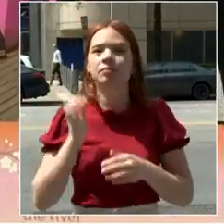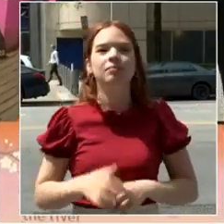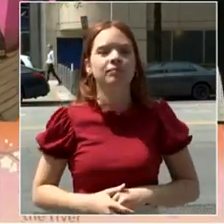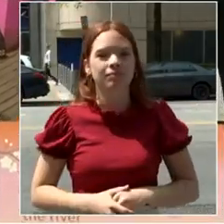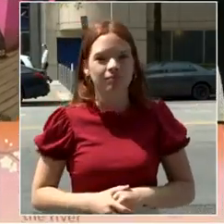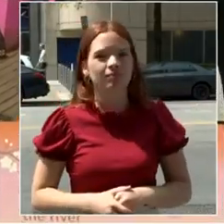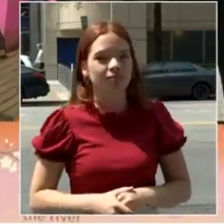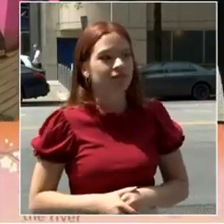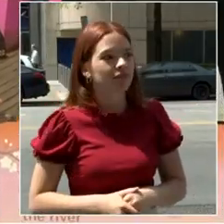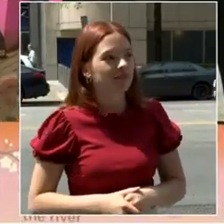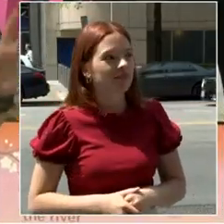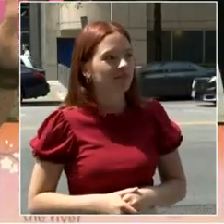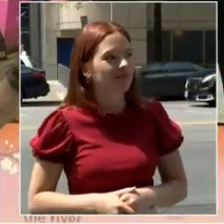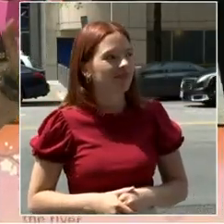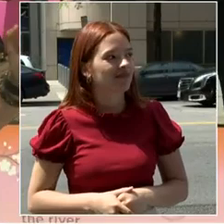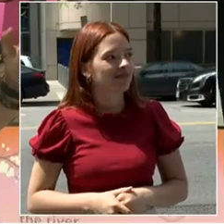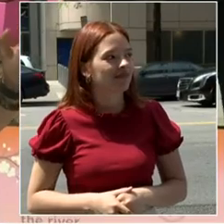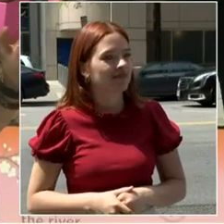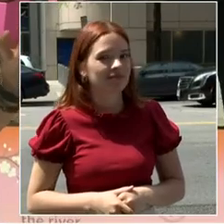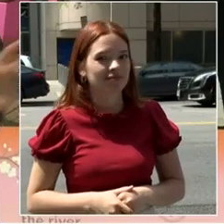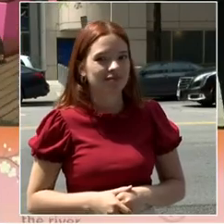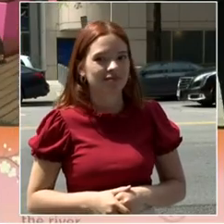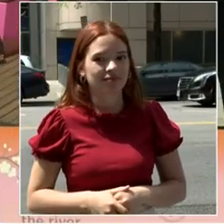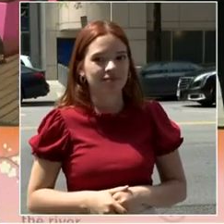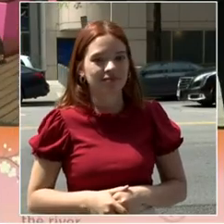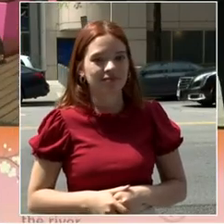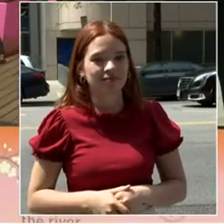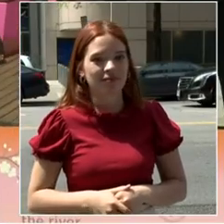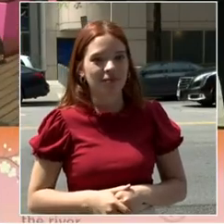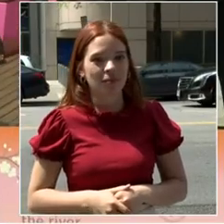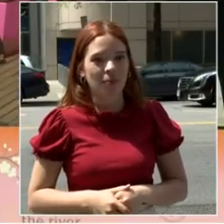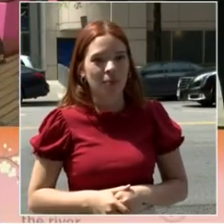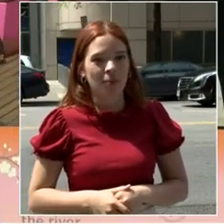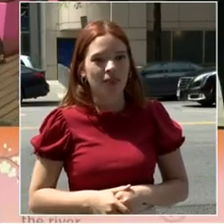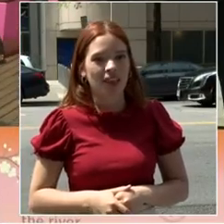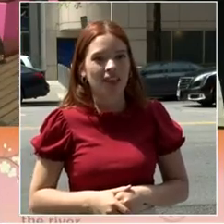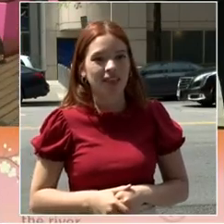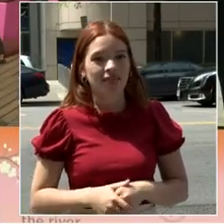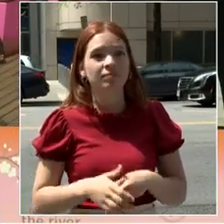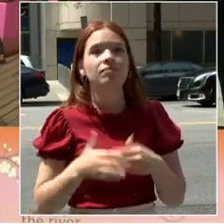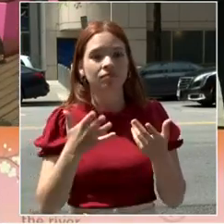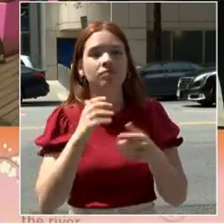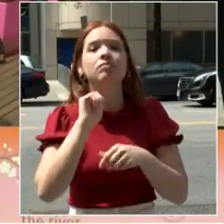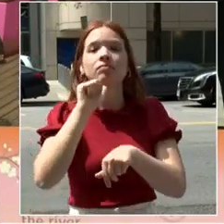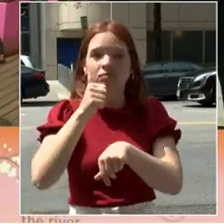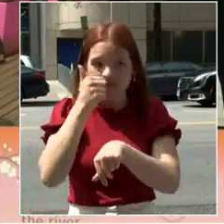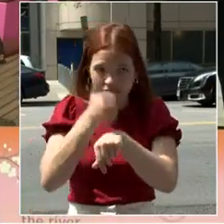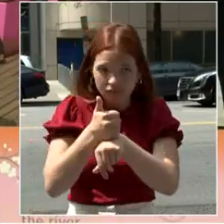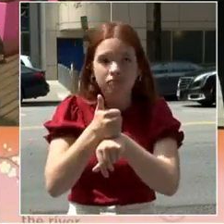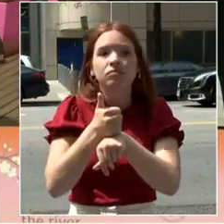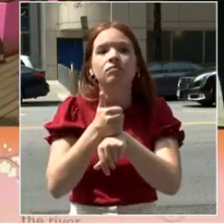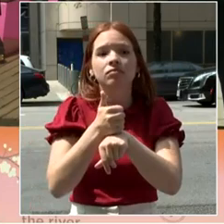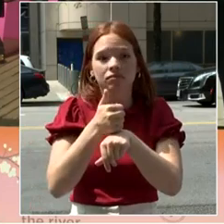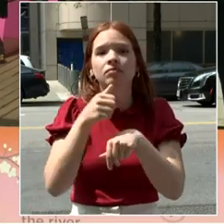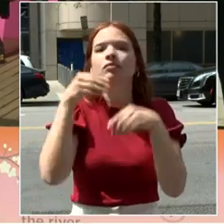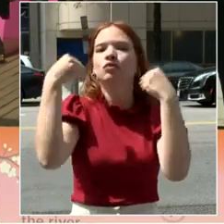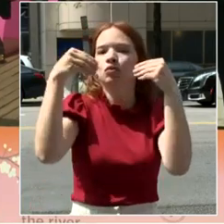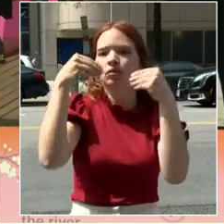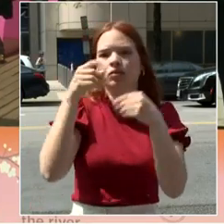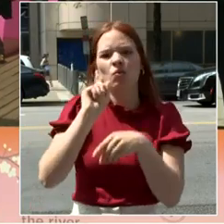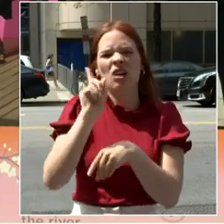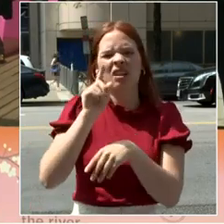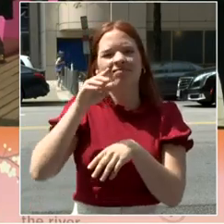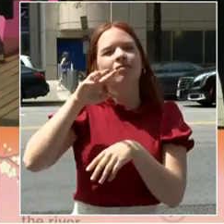When we leased our store in 1817 M Street less than two years ago, I was shaking. The city was